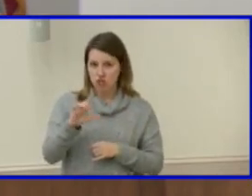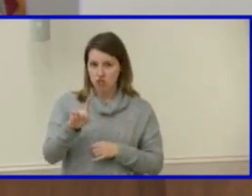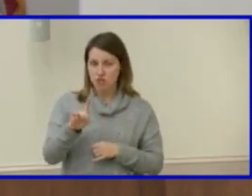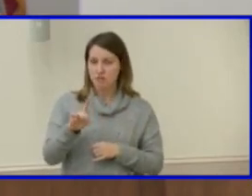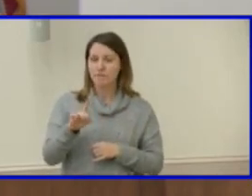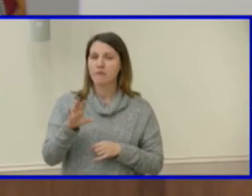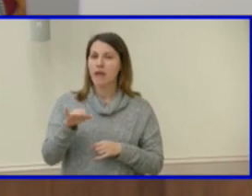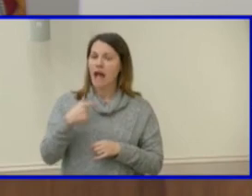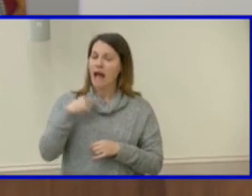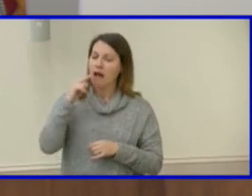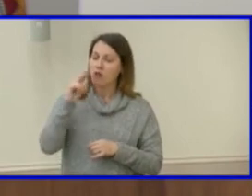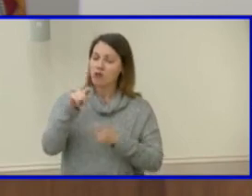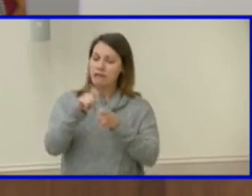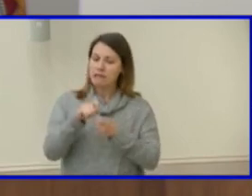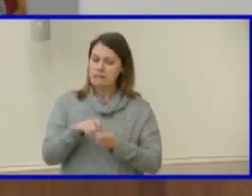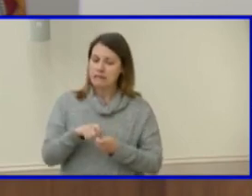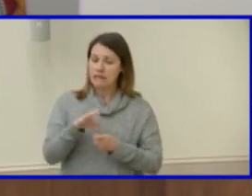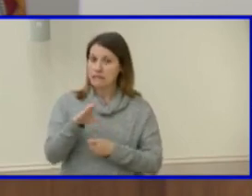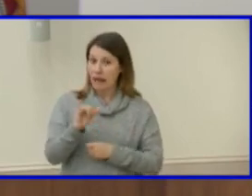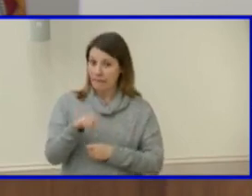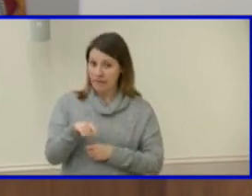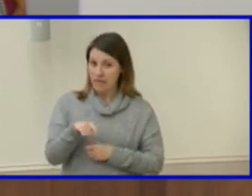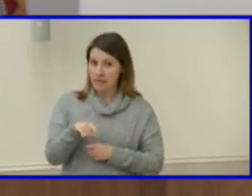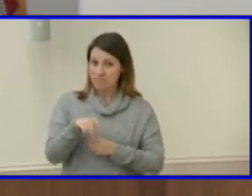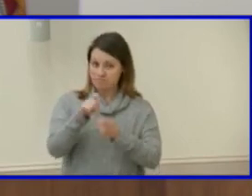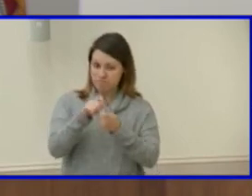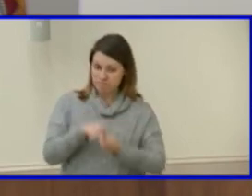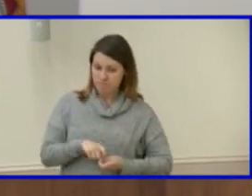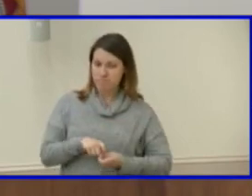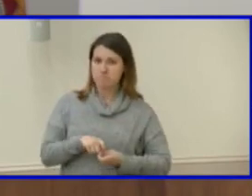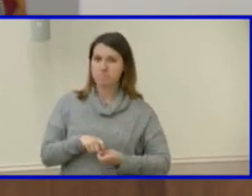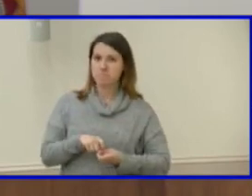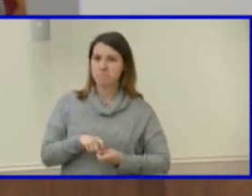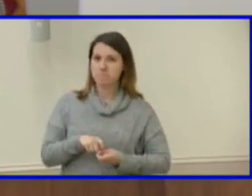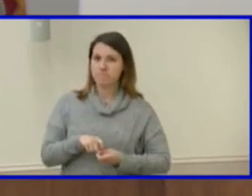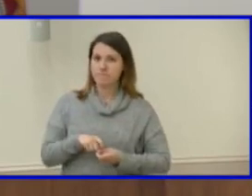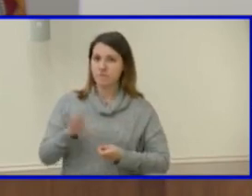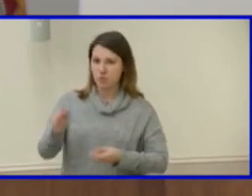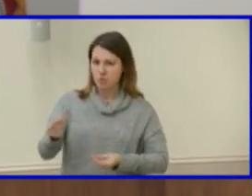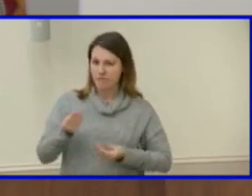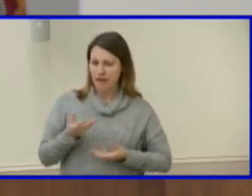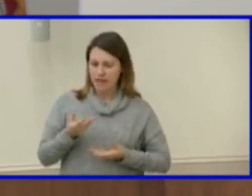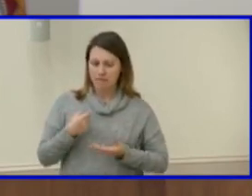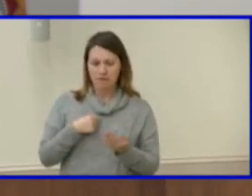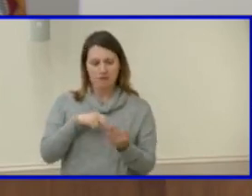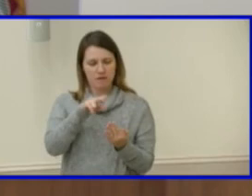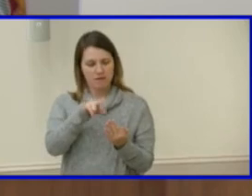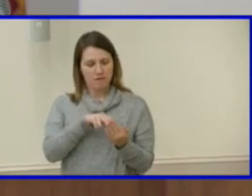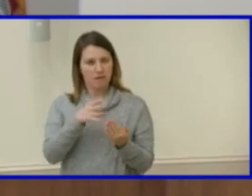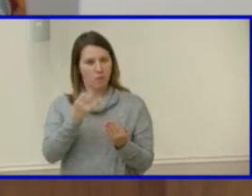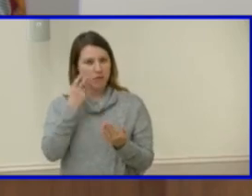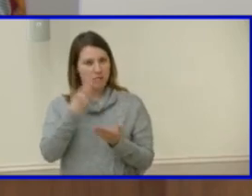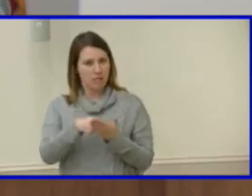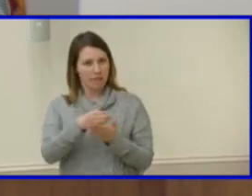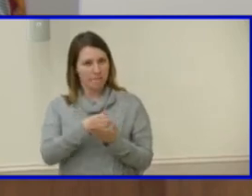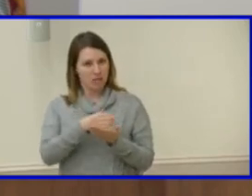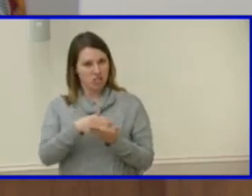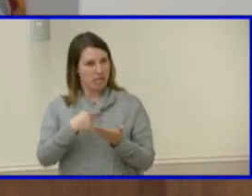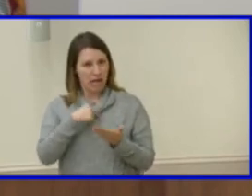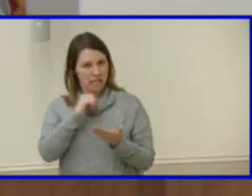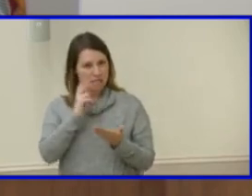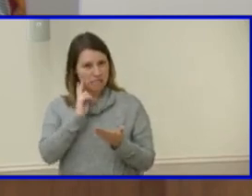the detailed cip that we were provided i was looking for a project that i didn't see